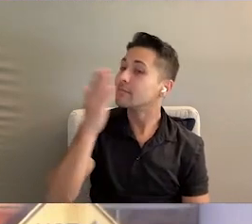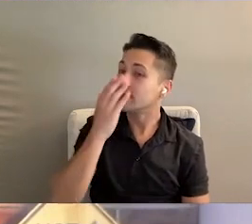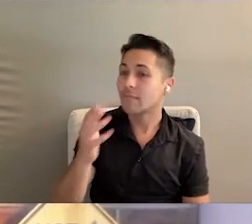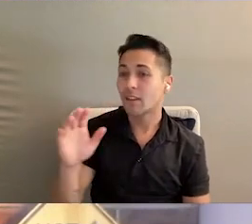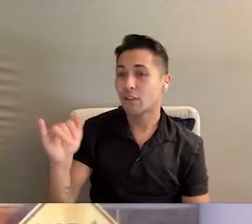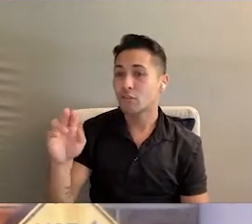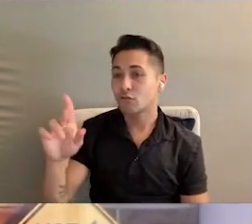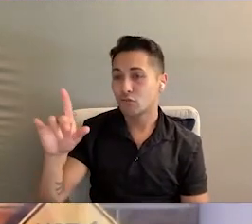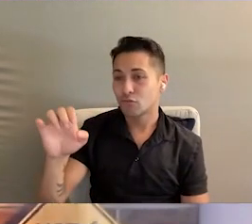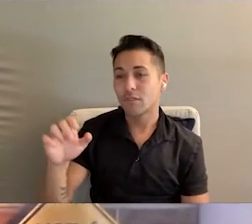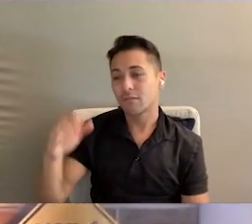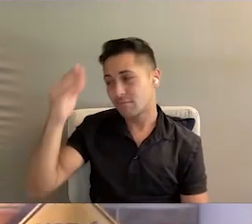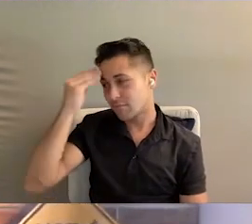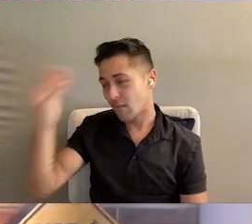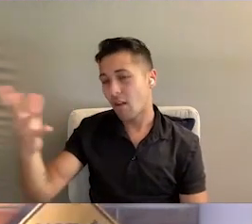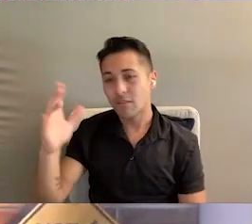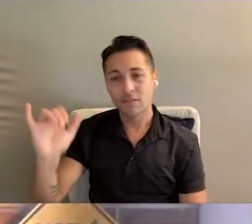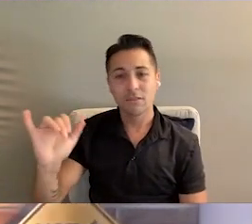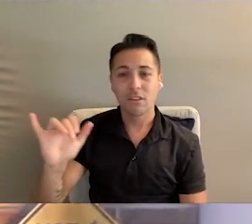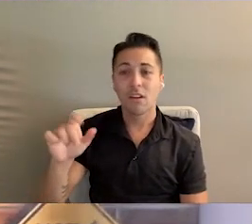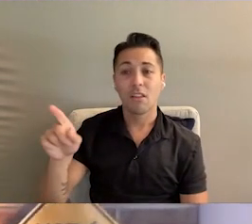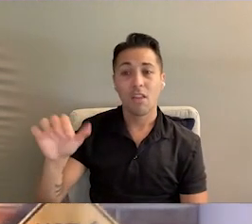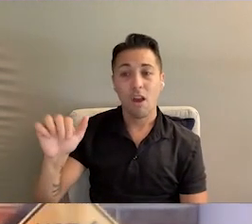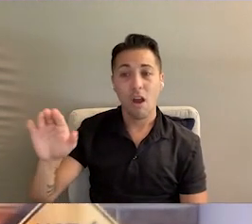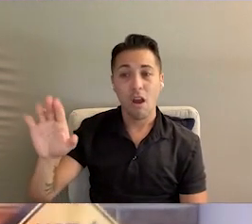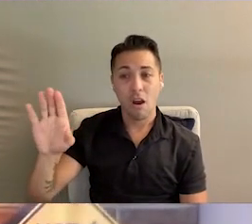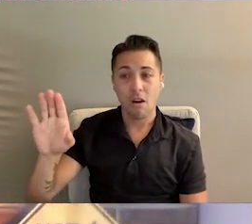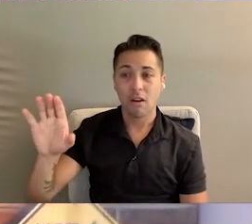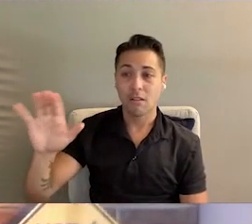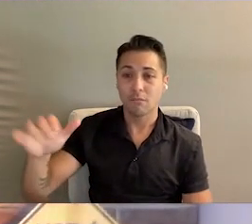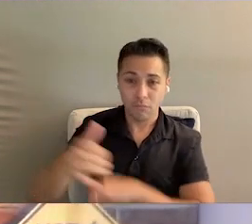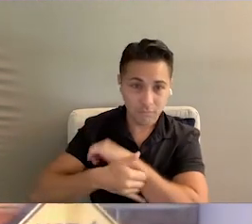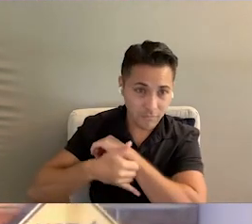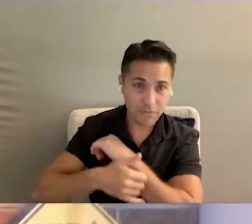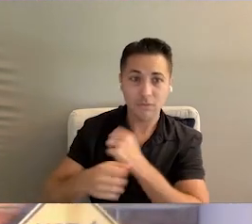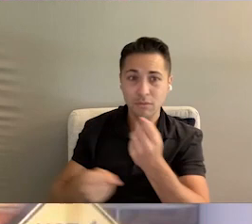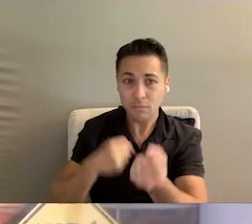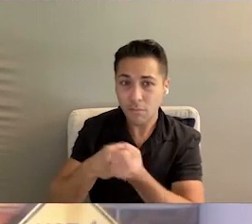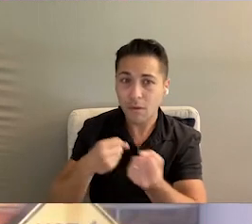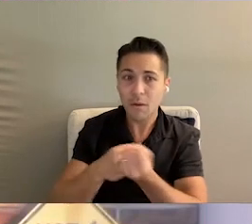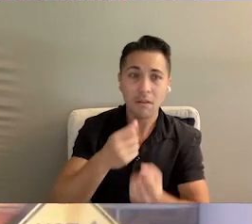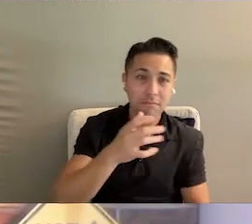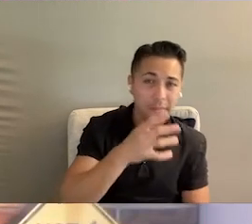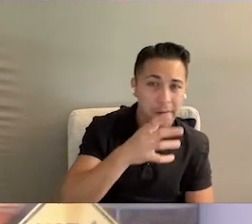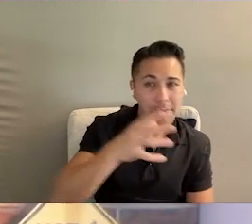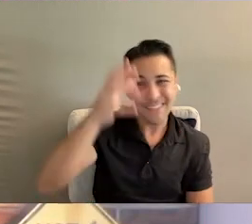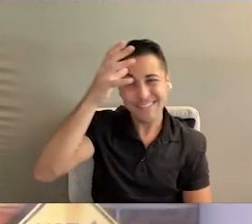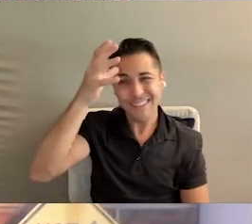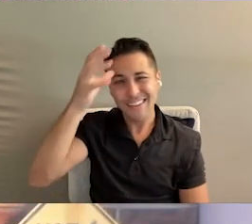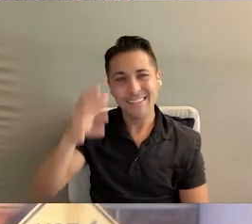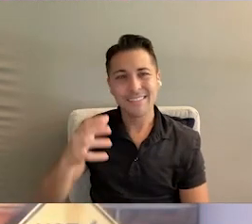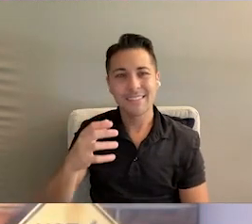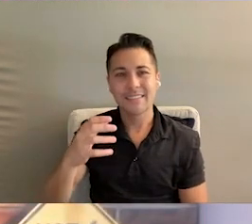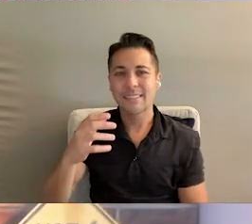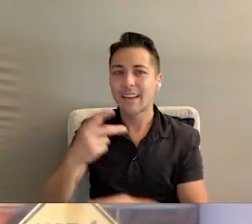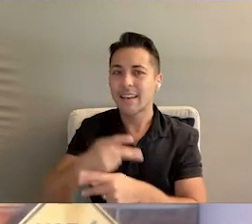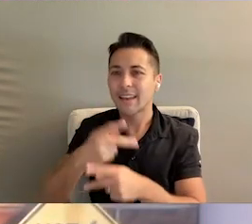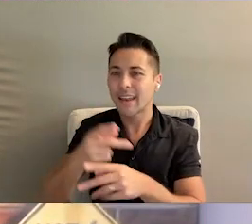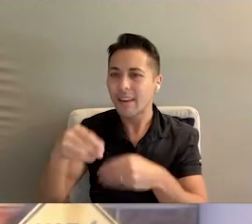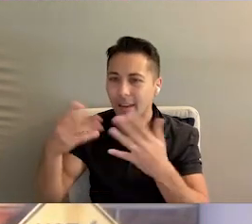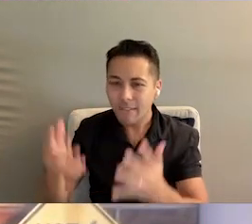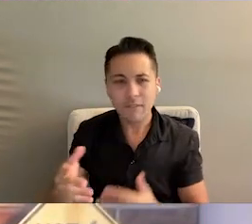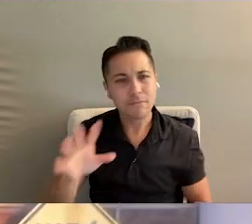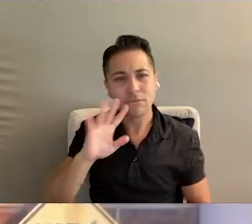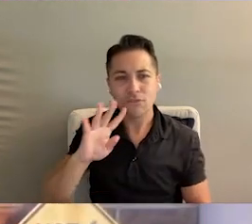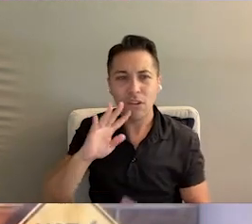Thank you, Julie. And finally, Arca Broward is doing some pretty great things to support mamas and daddies and caregivers. And I remember talking